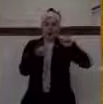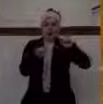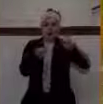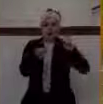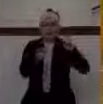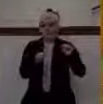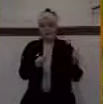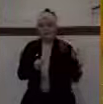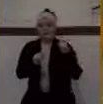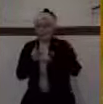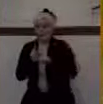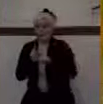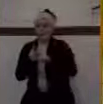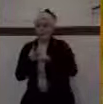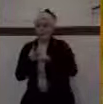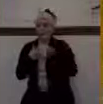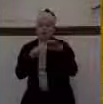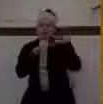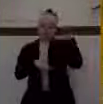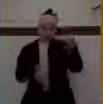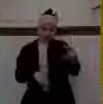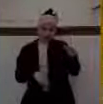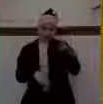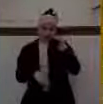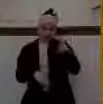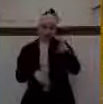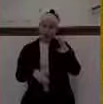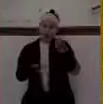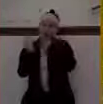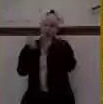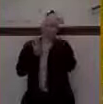world for help, it will always hurt them.